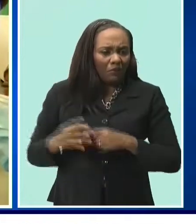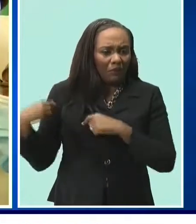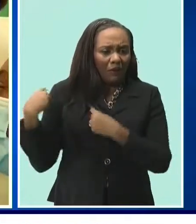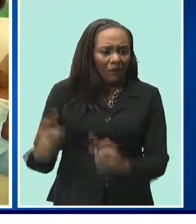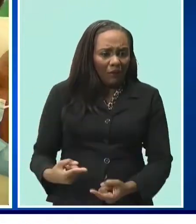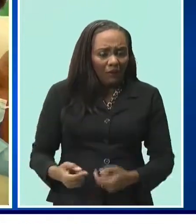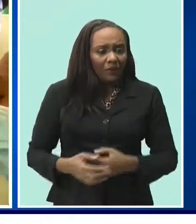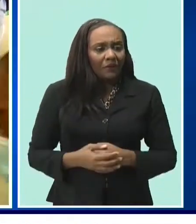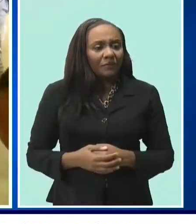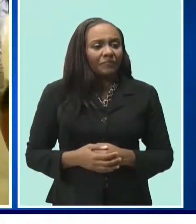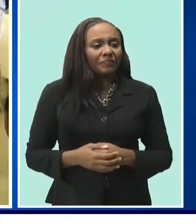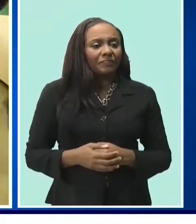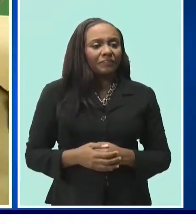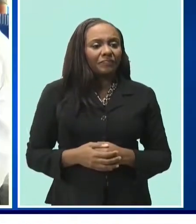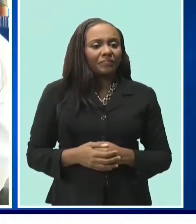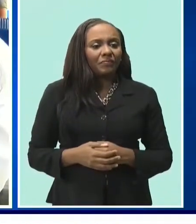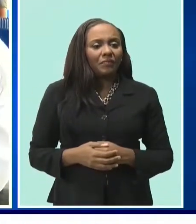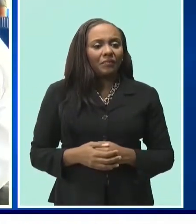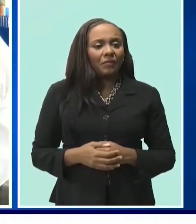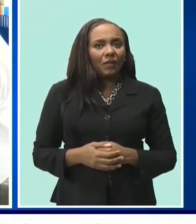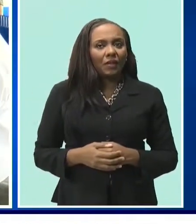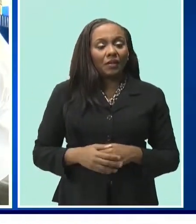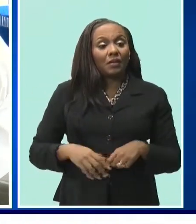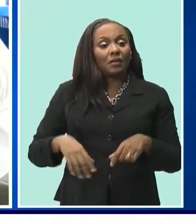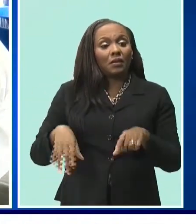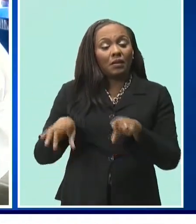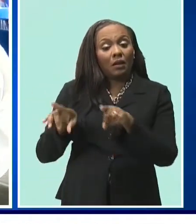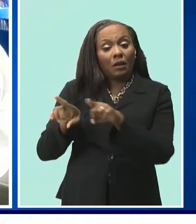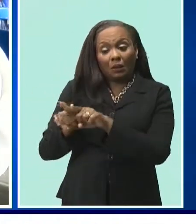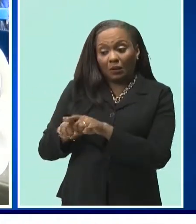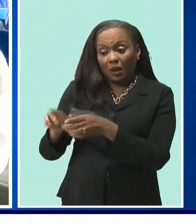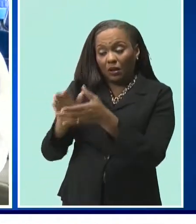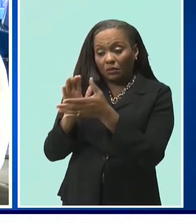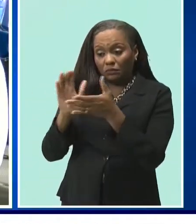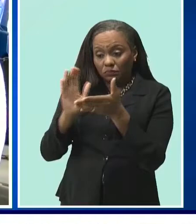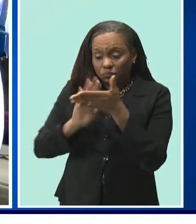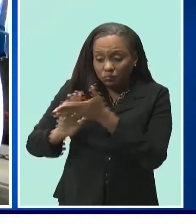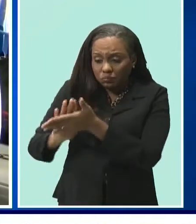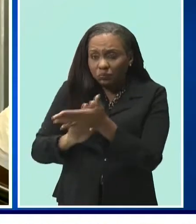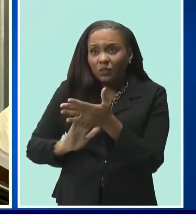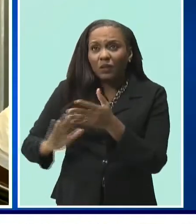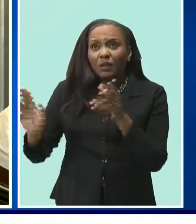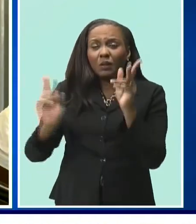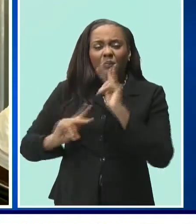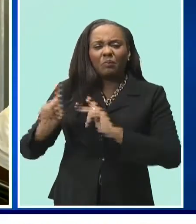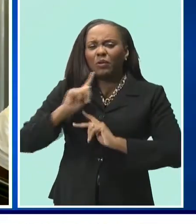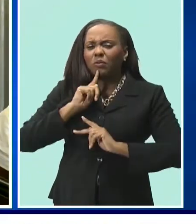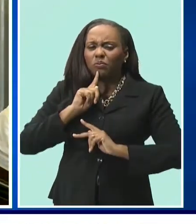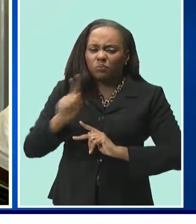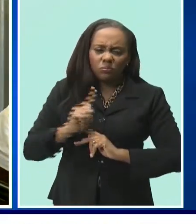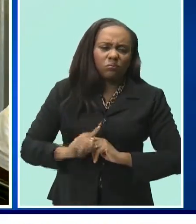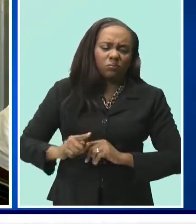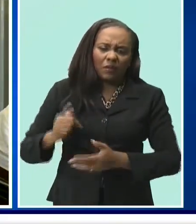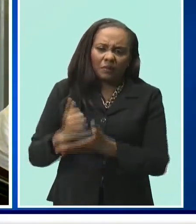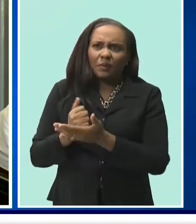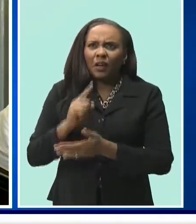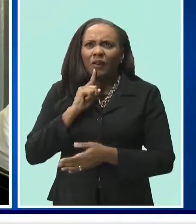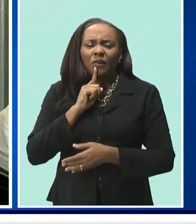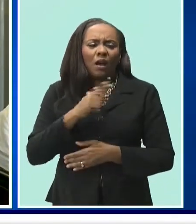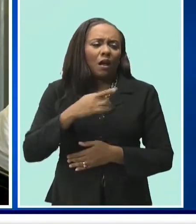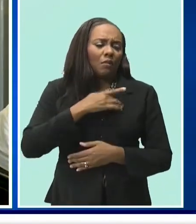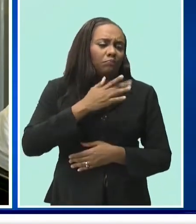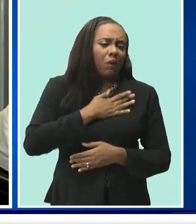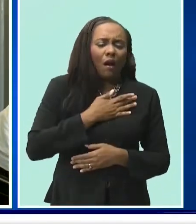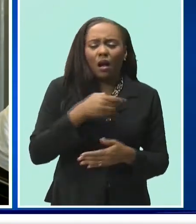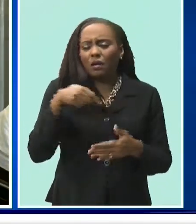officials and beneficiaries have also hailed the fisher folk's efforts. I deeply appreciate what the fisher folk is doing. I deeply appreciate